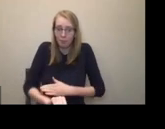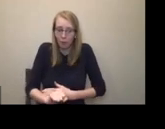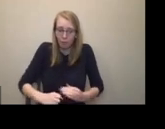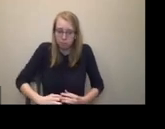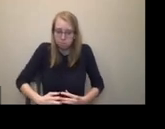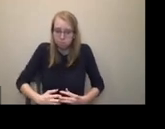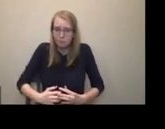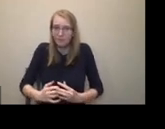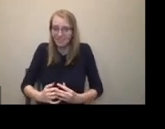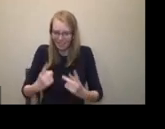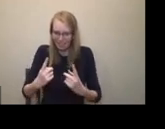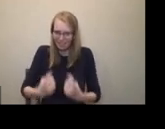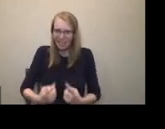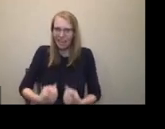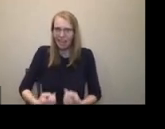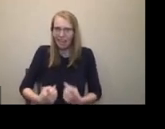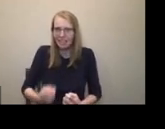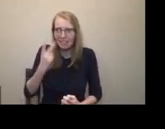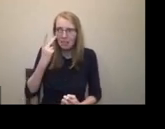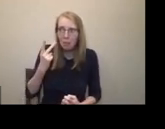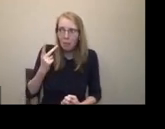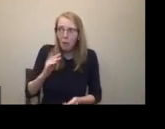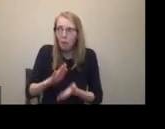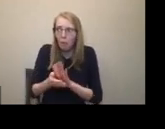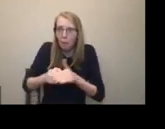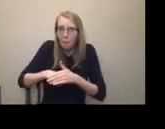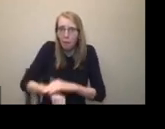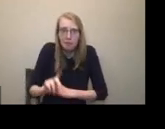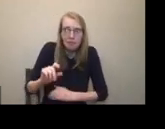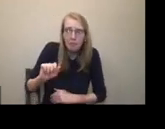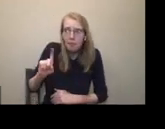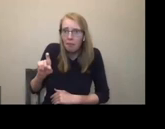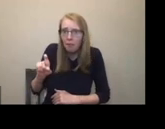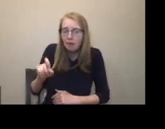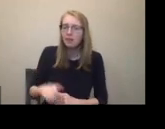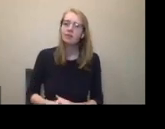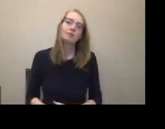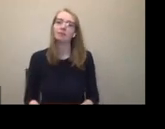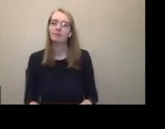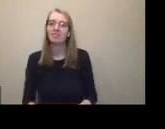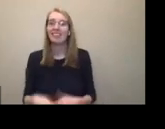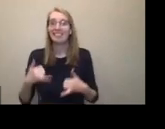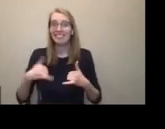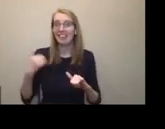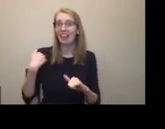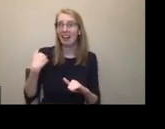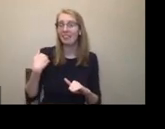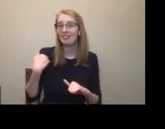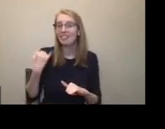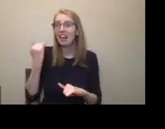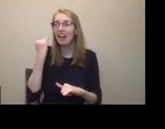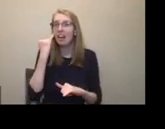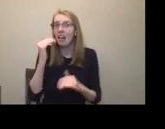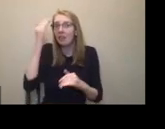still happens today, but it's in a less drastic context. We still offer women today the opportunity to abort their babies if we know in advance